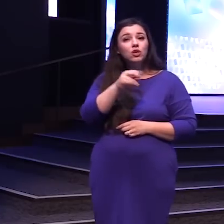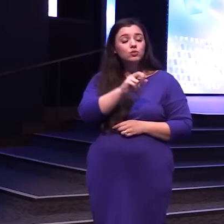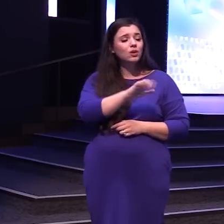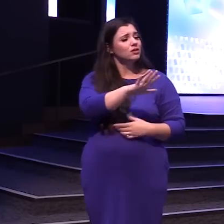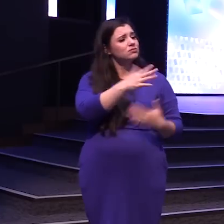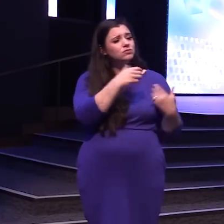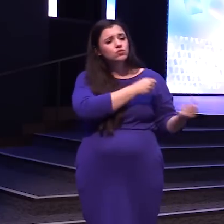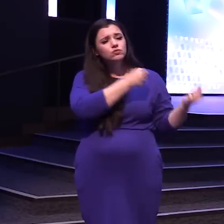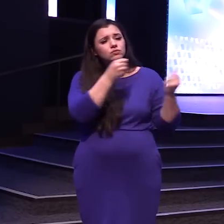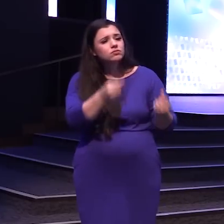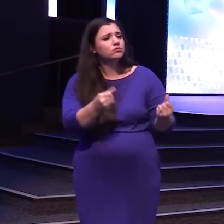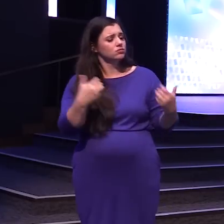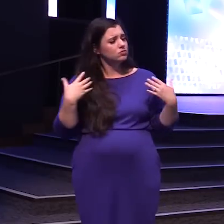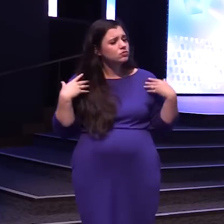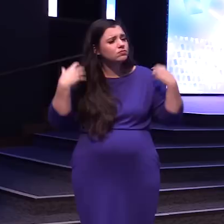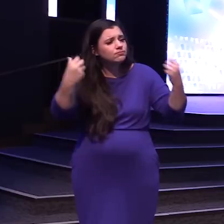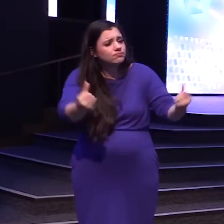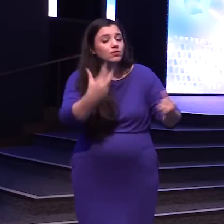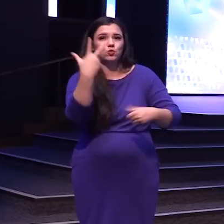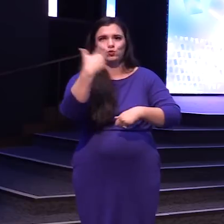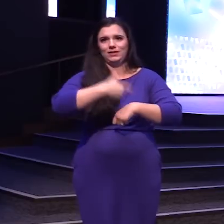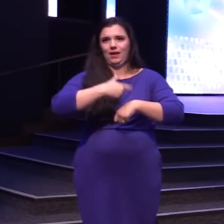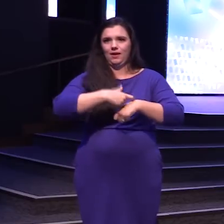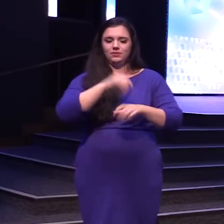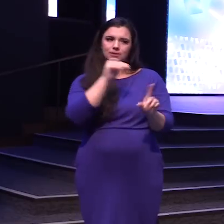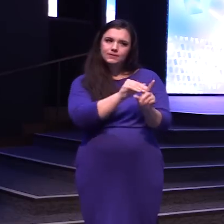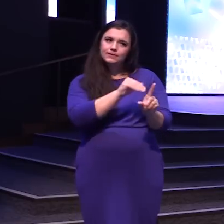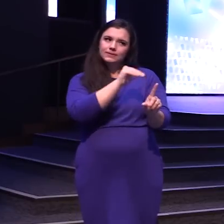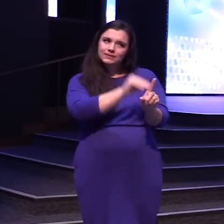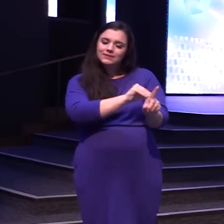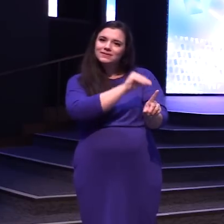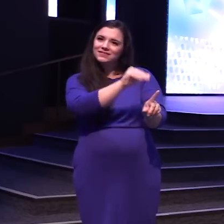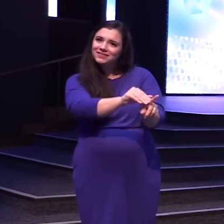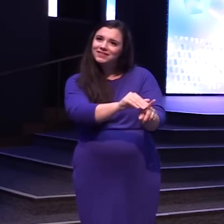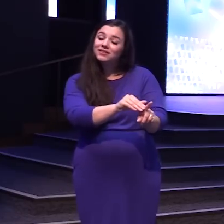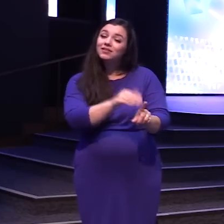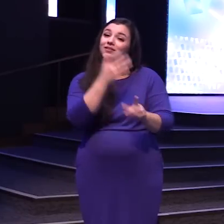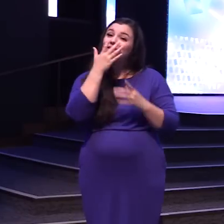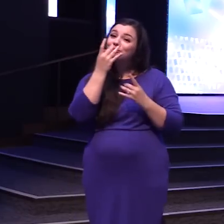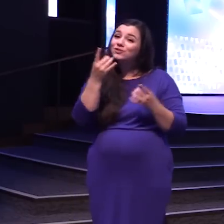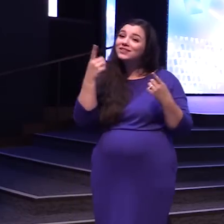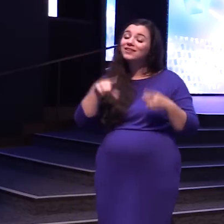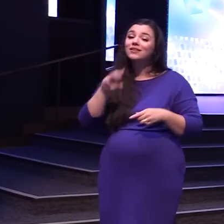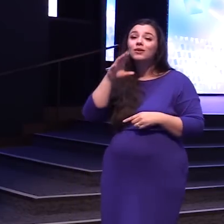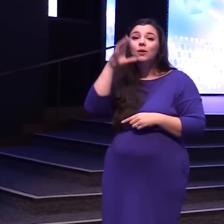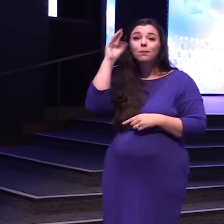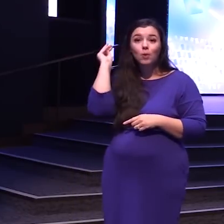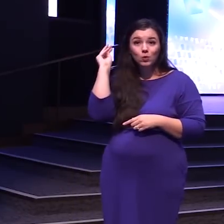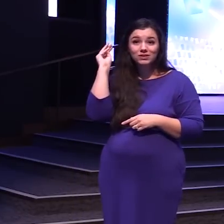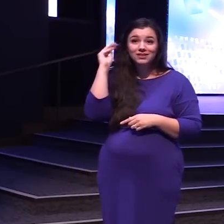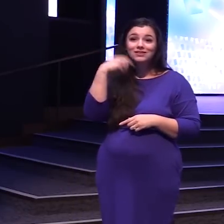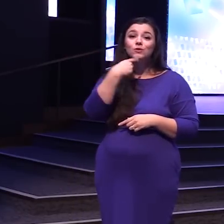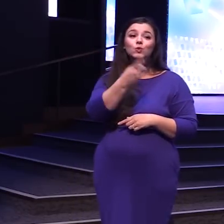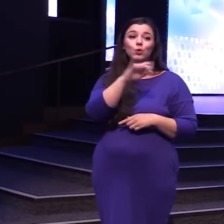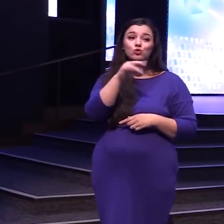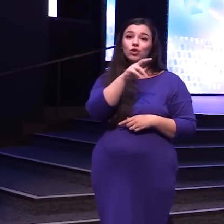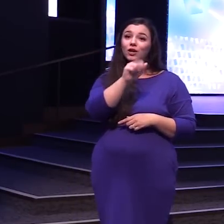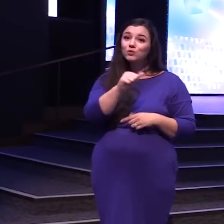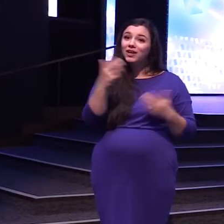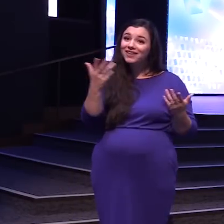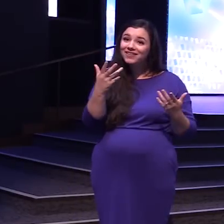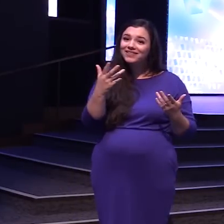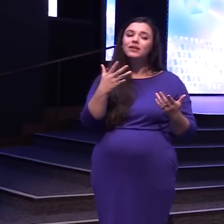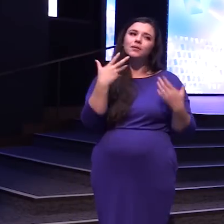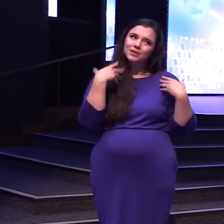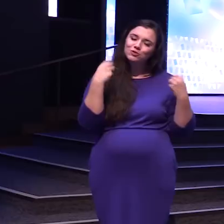strong and courageous Be strong and courageous Three times What's interesting Is Moses Told Joshua To be